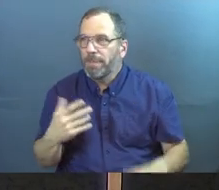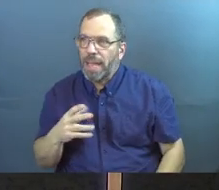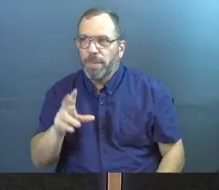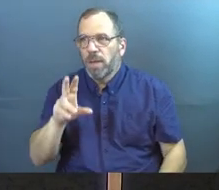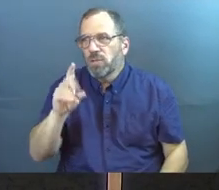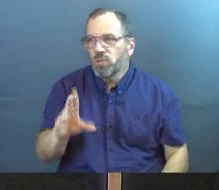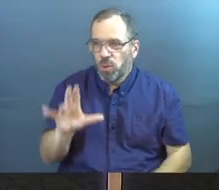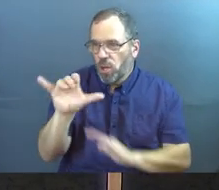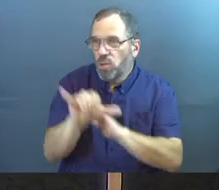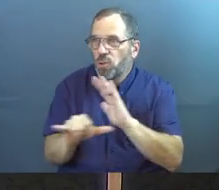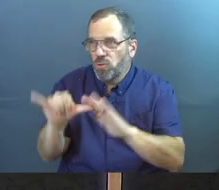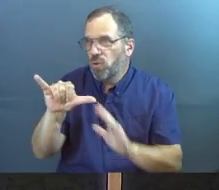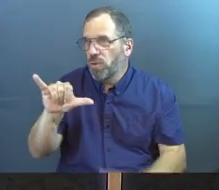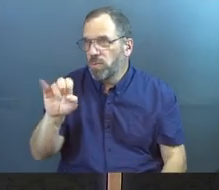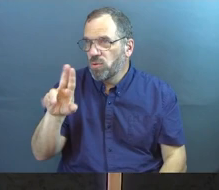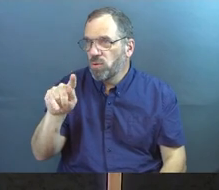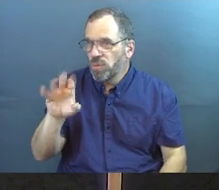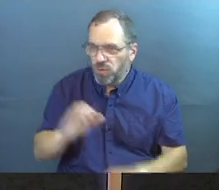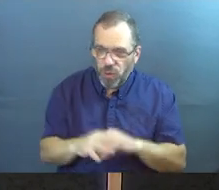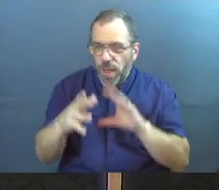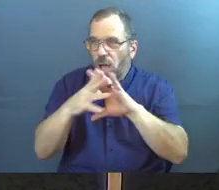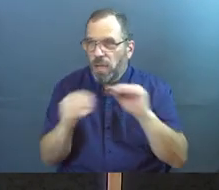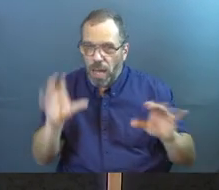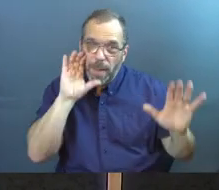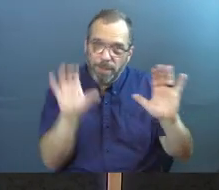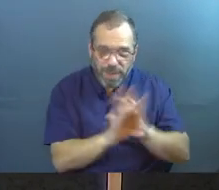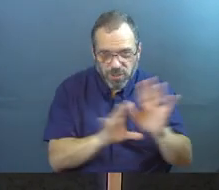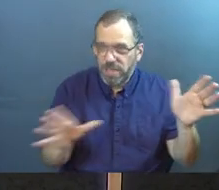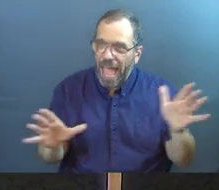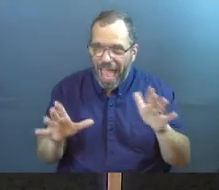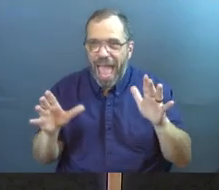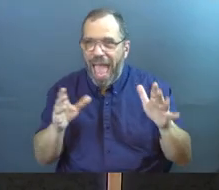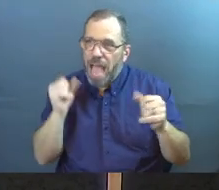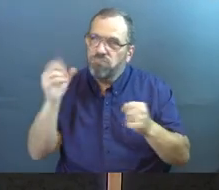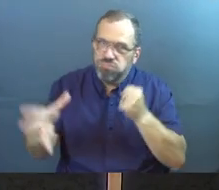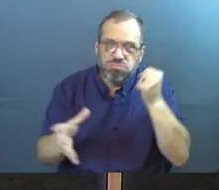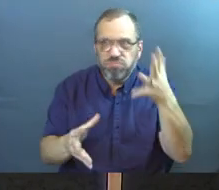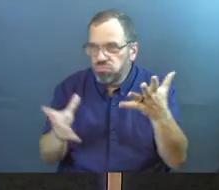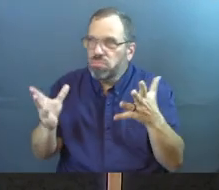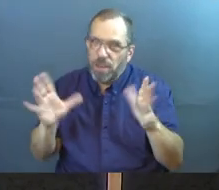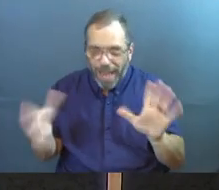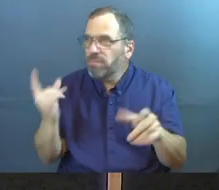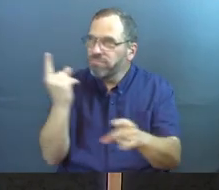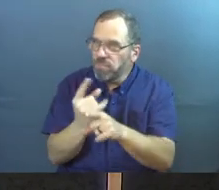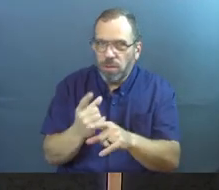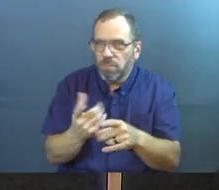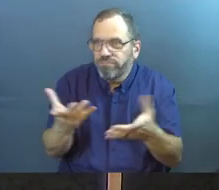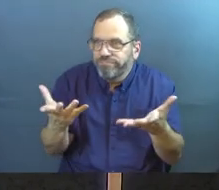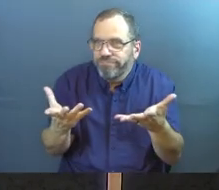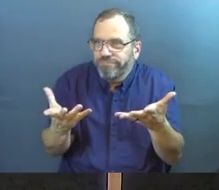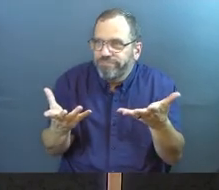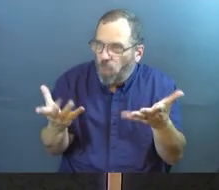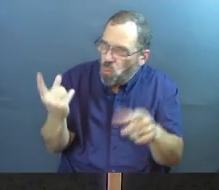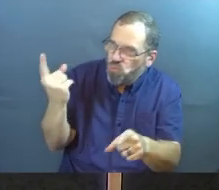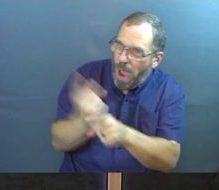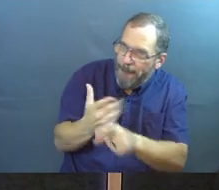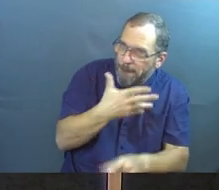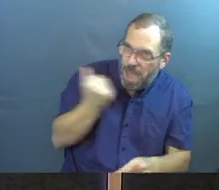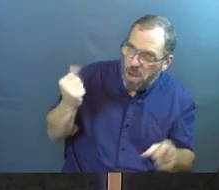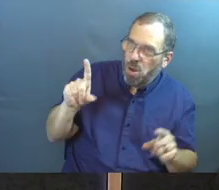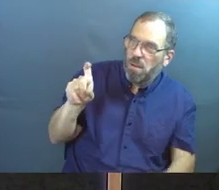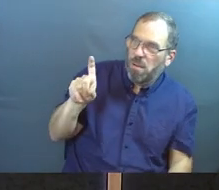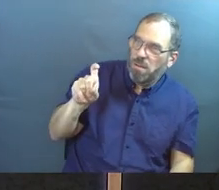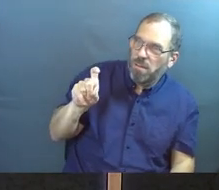-half-minute YouTube videos that are nice and clear and have color illustrations and get the point across. Isn't that a better